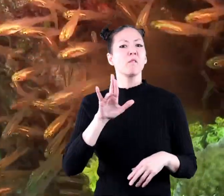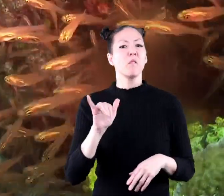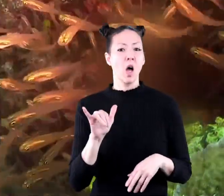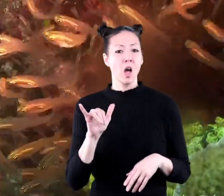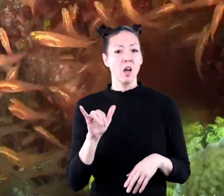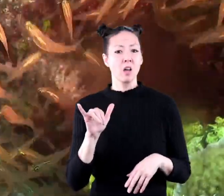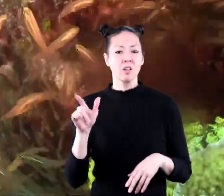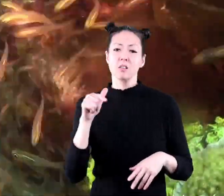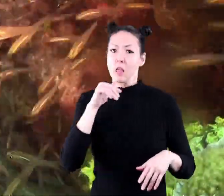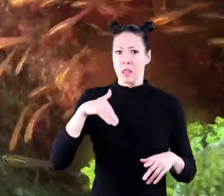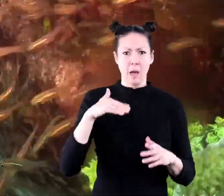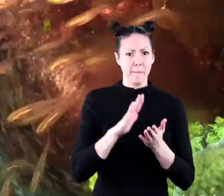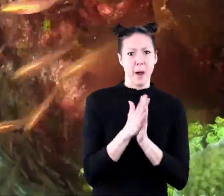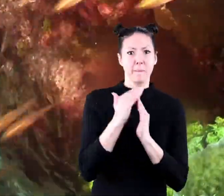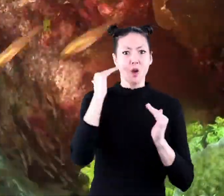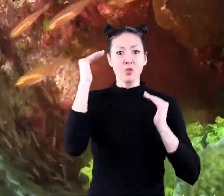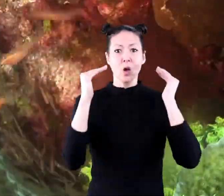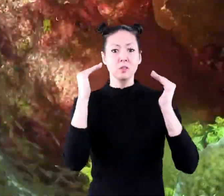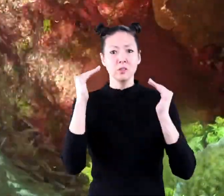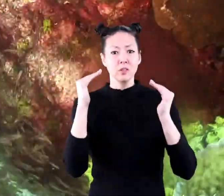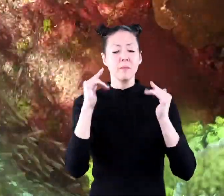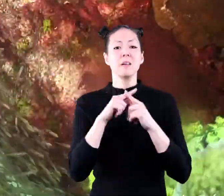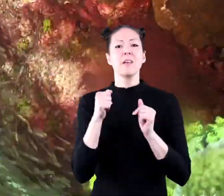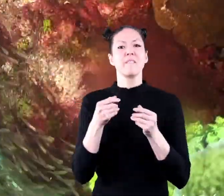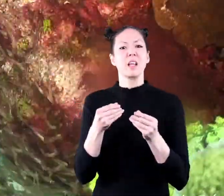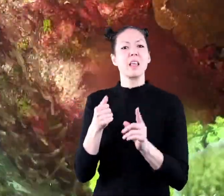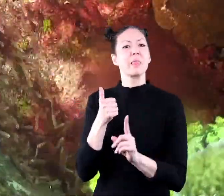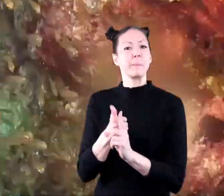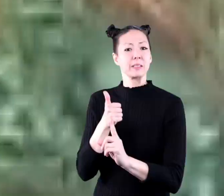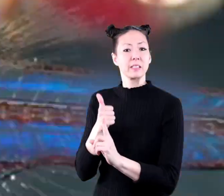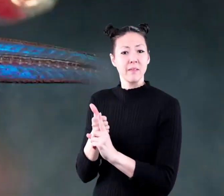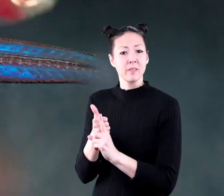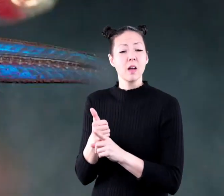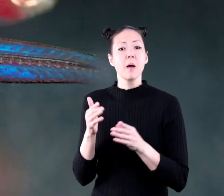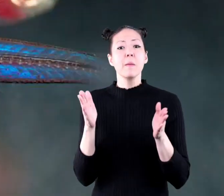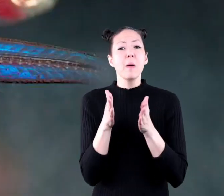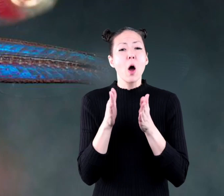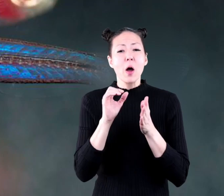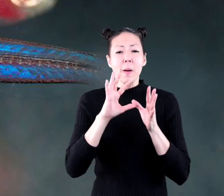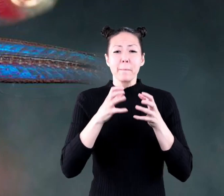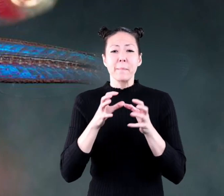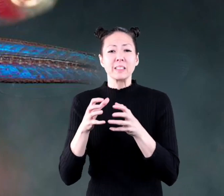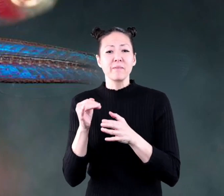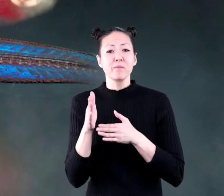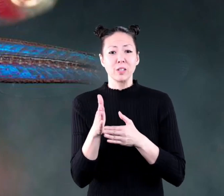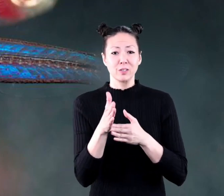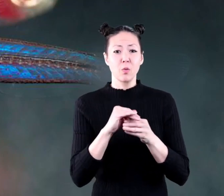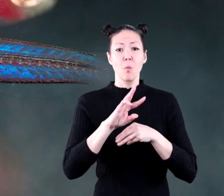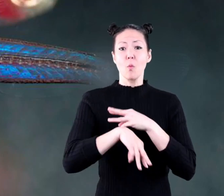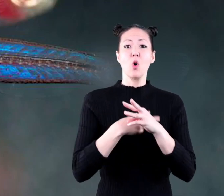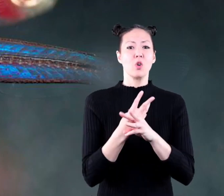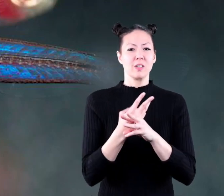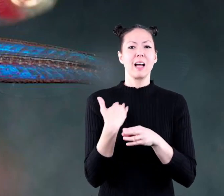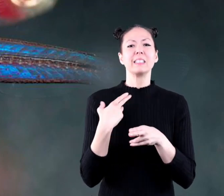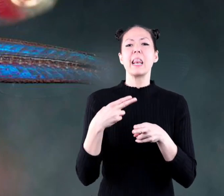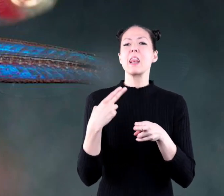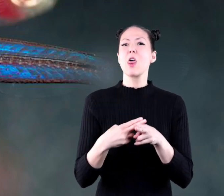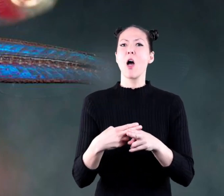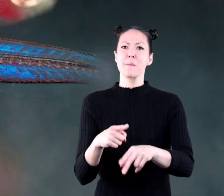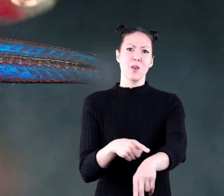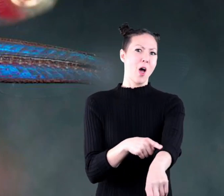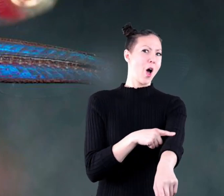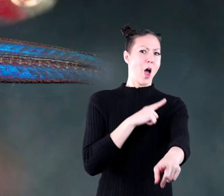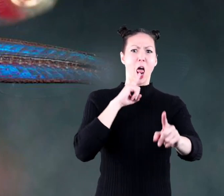it's not yet an adult but it can feed itself the smallest species of fish in the world has a